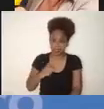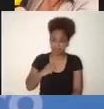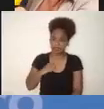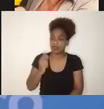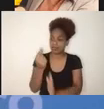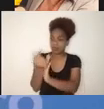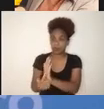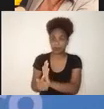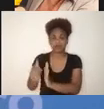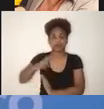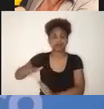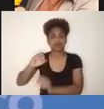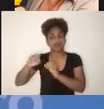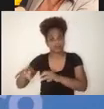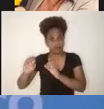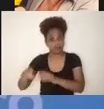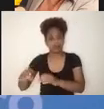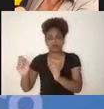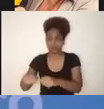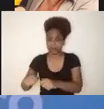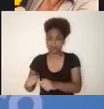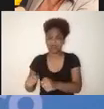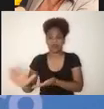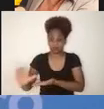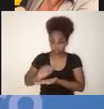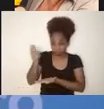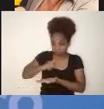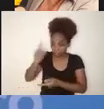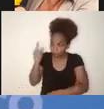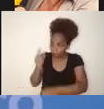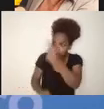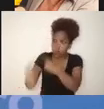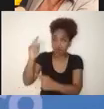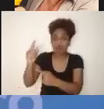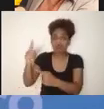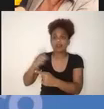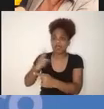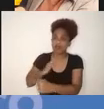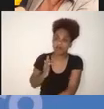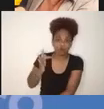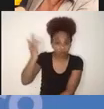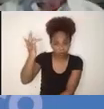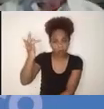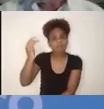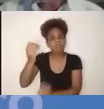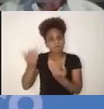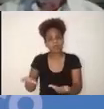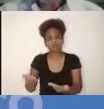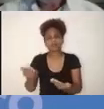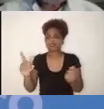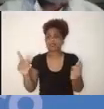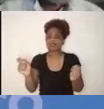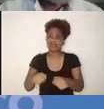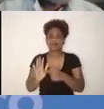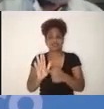leave no learner behind. A leap into the future has been forced upon us and it's